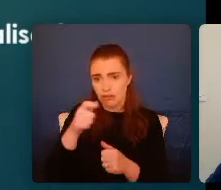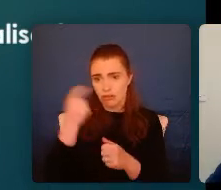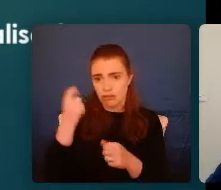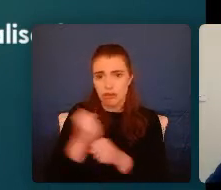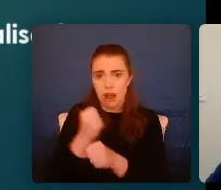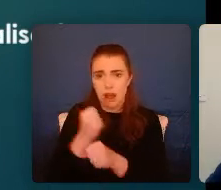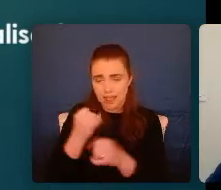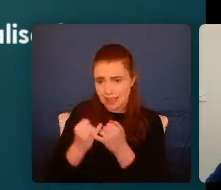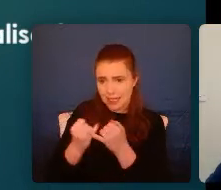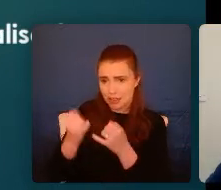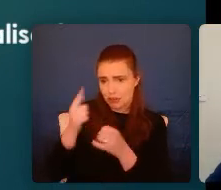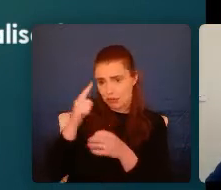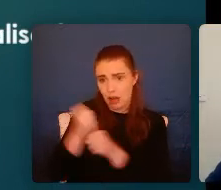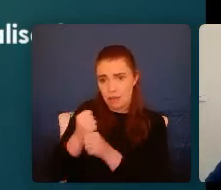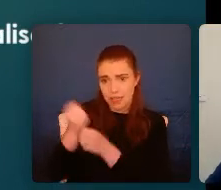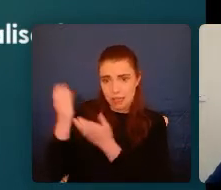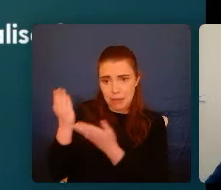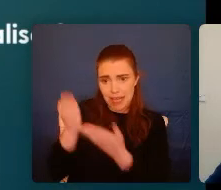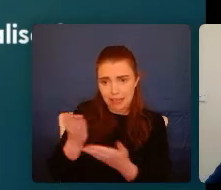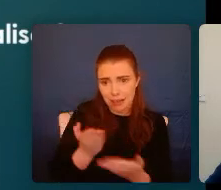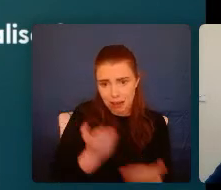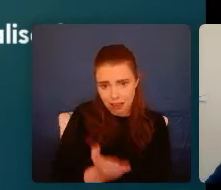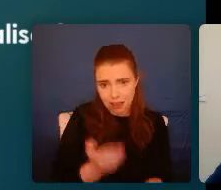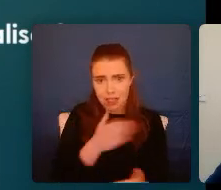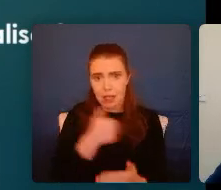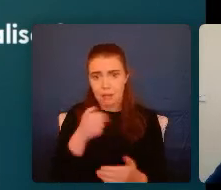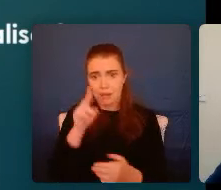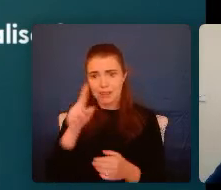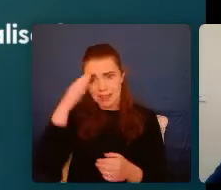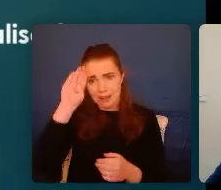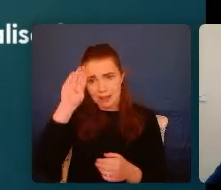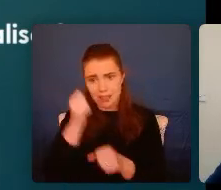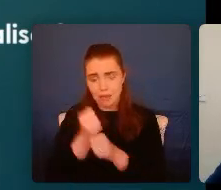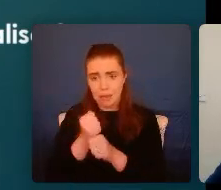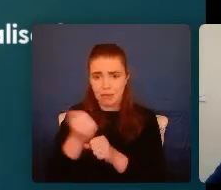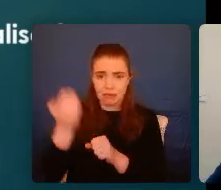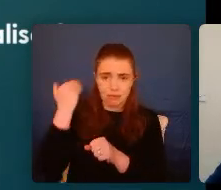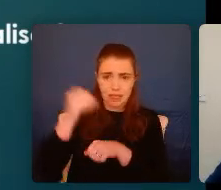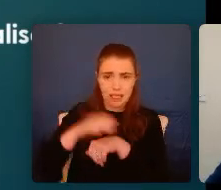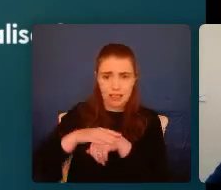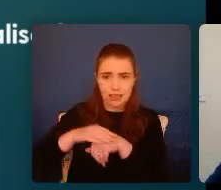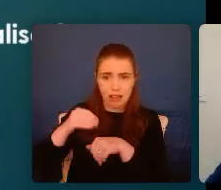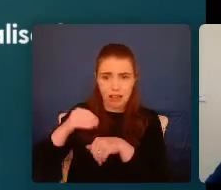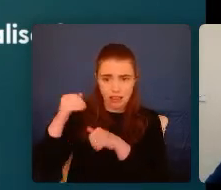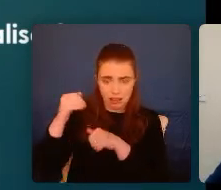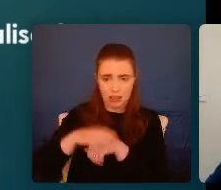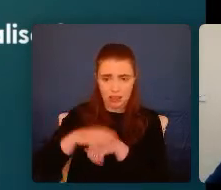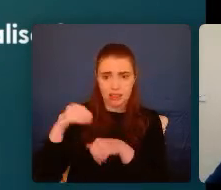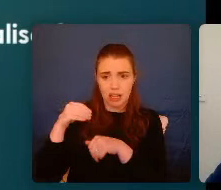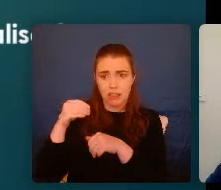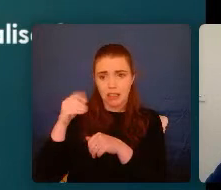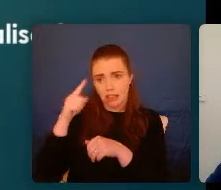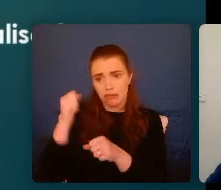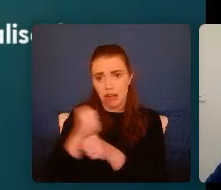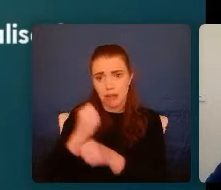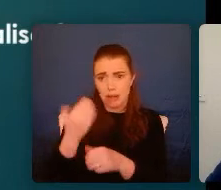generation to generation. We know all too well, unfortunately, in Ireland about historical trauma, about the impact of childhood sexual abuse,